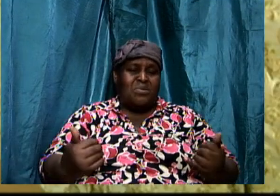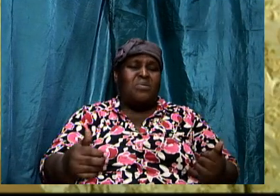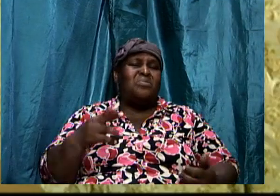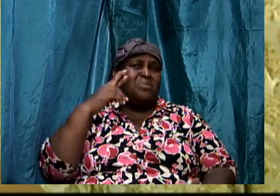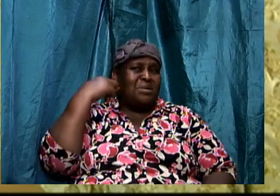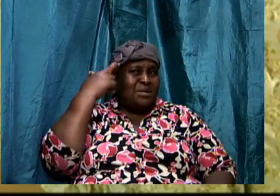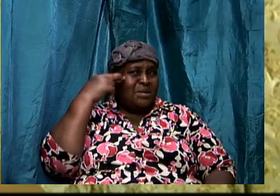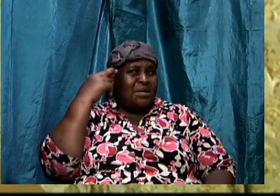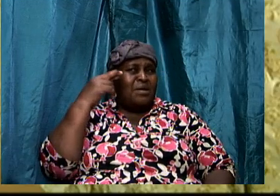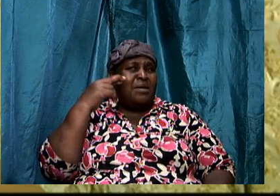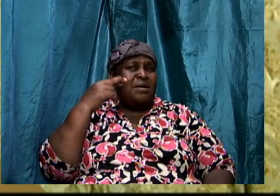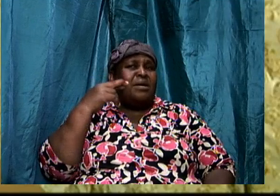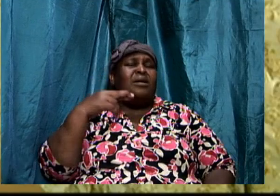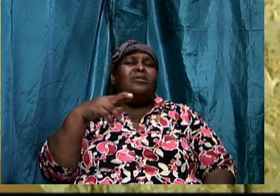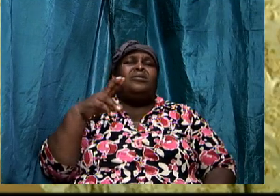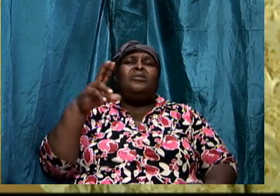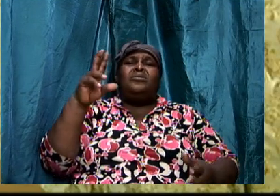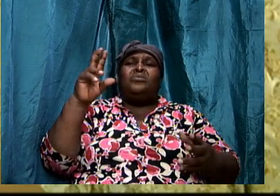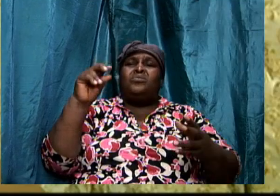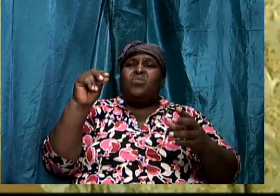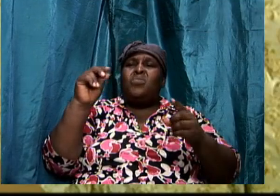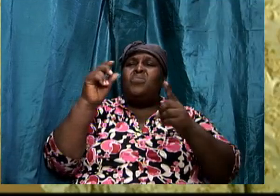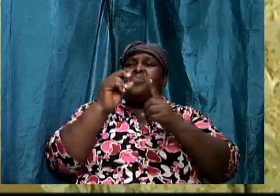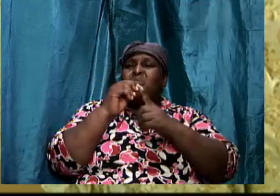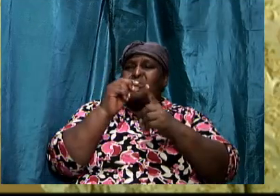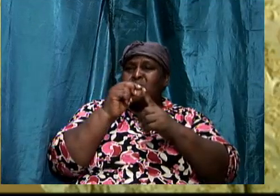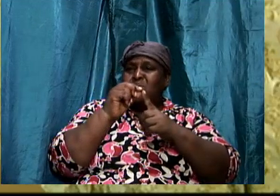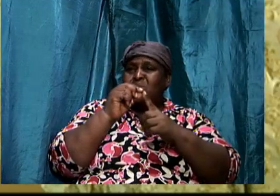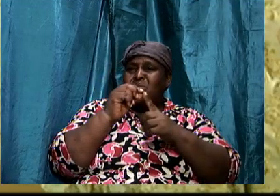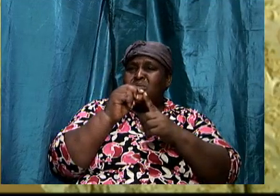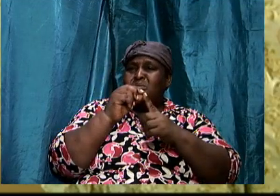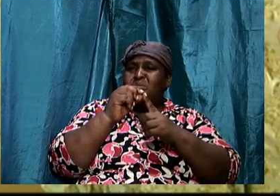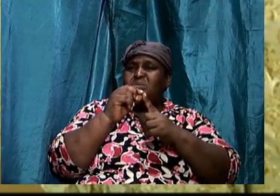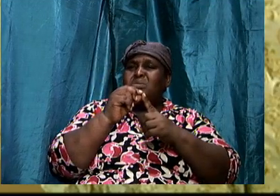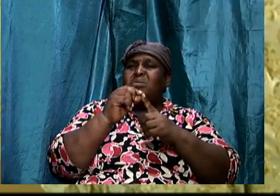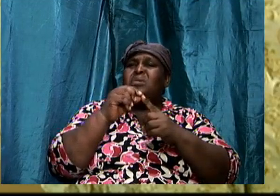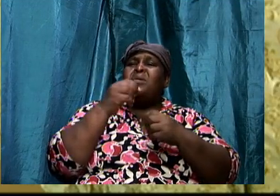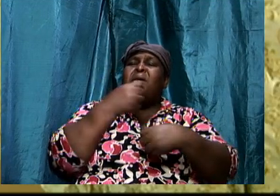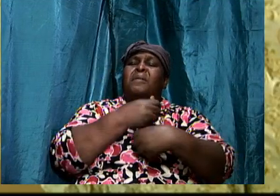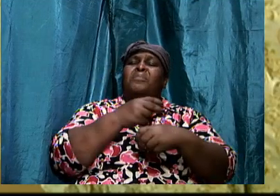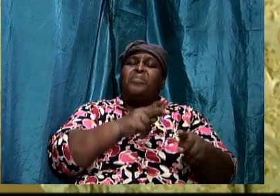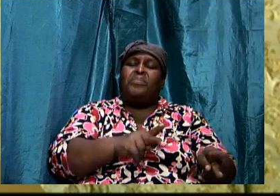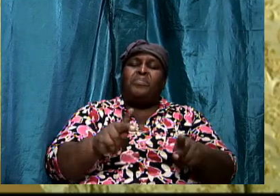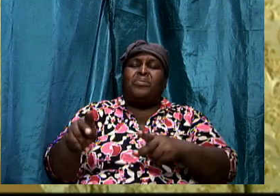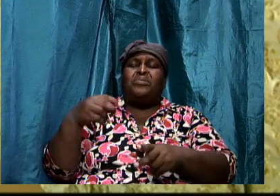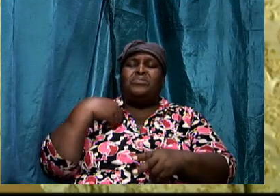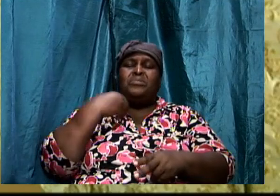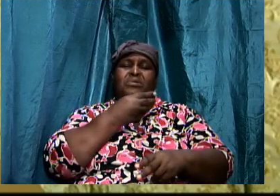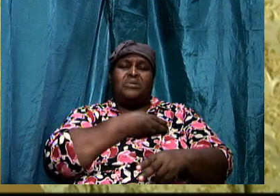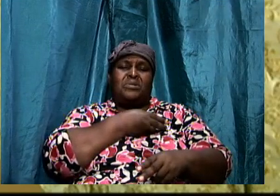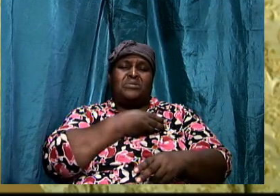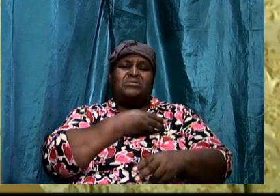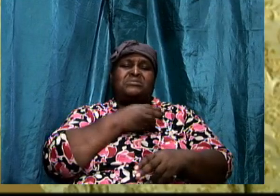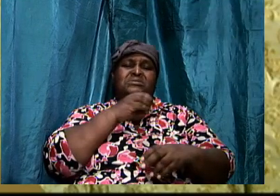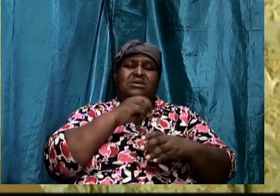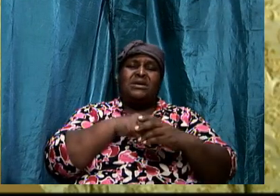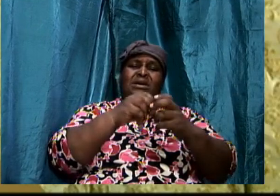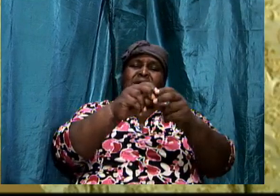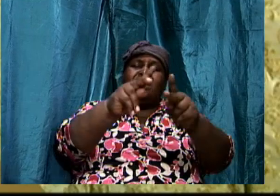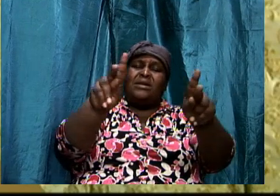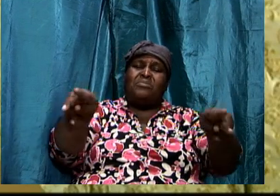absence of the Word does place us in a position of great disadvantage